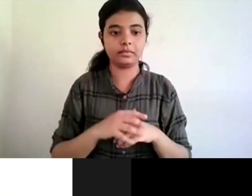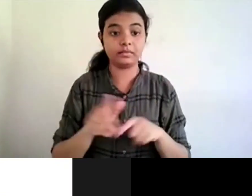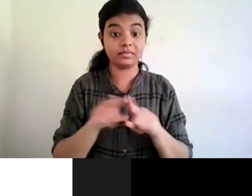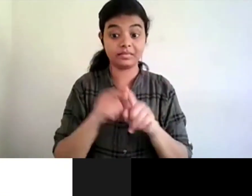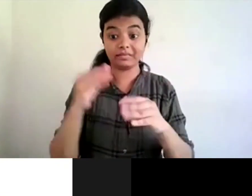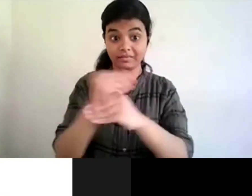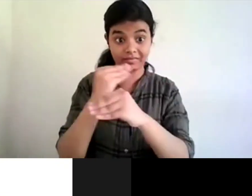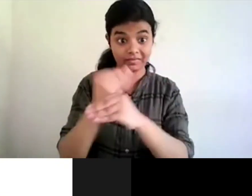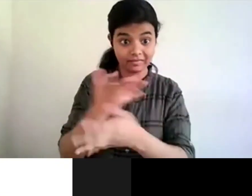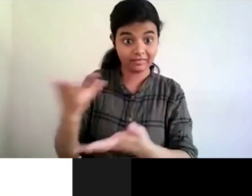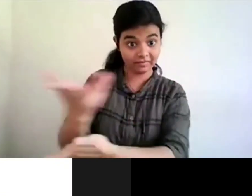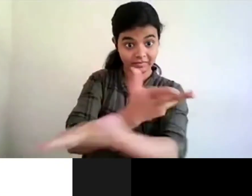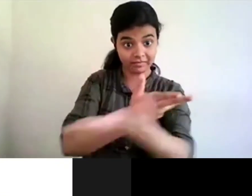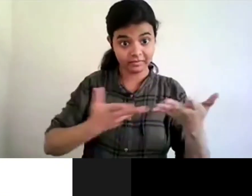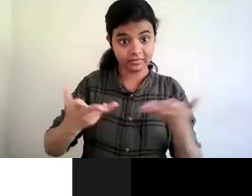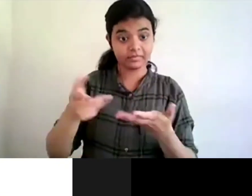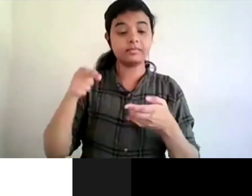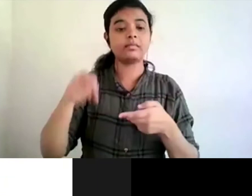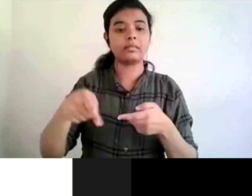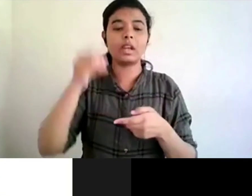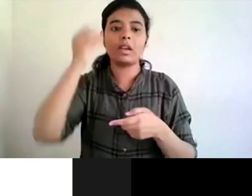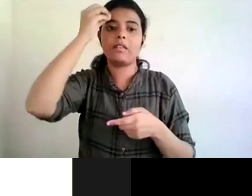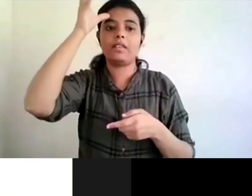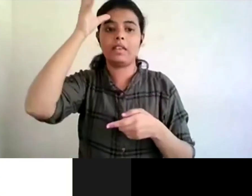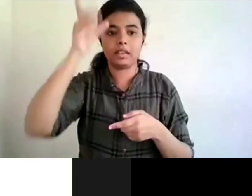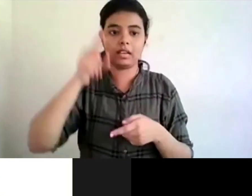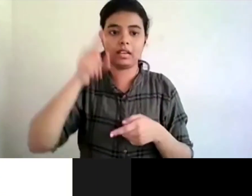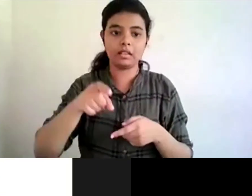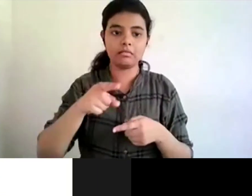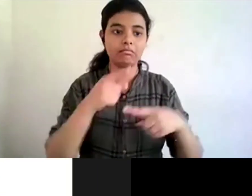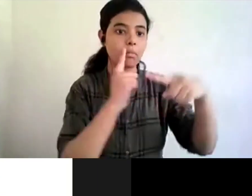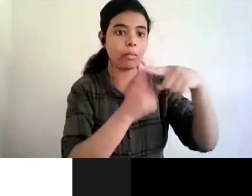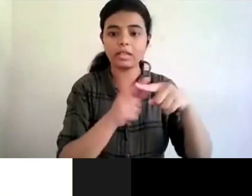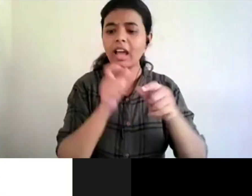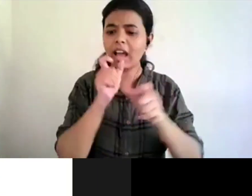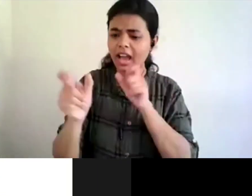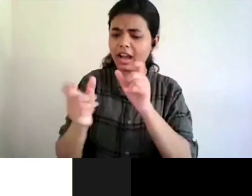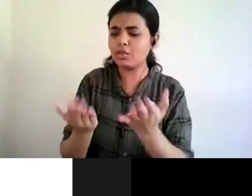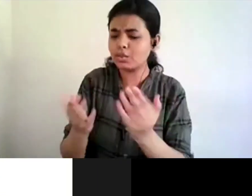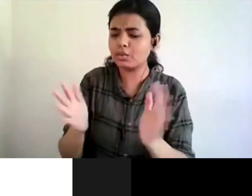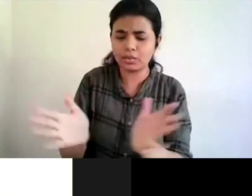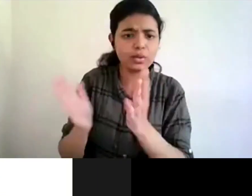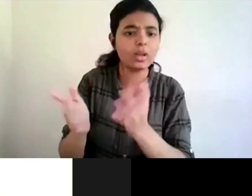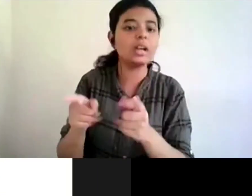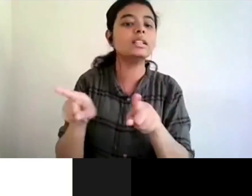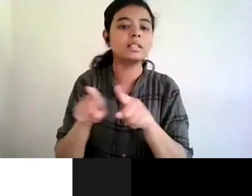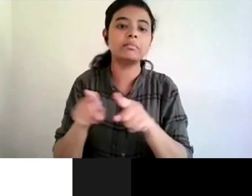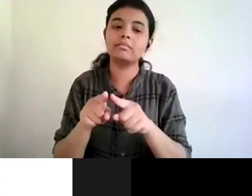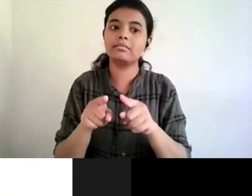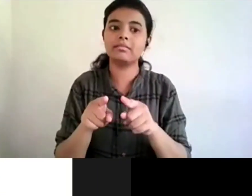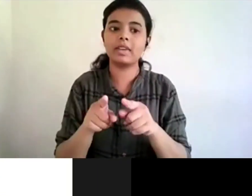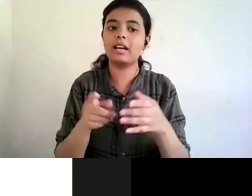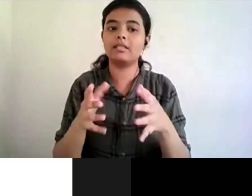-to-peer i think um awareness and positive words will make a huge difference